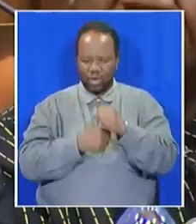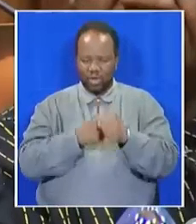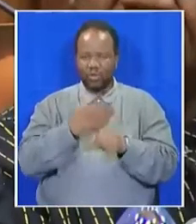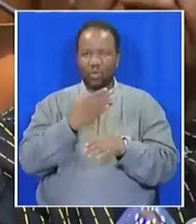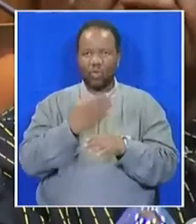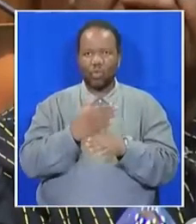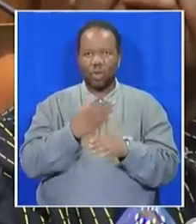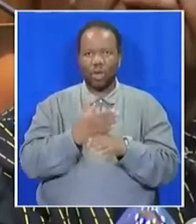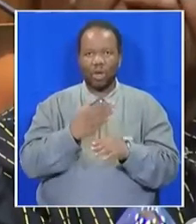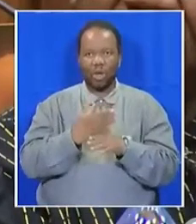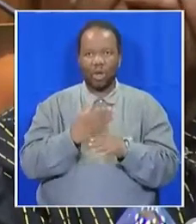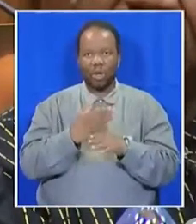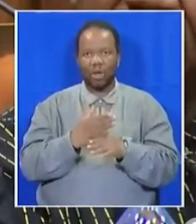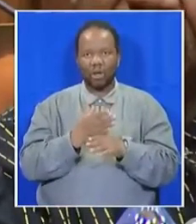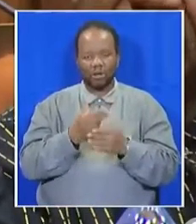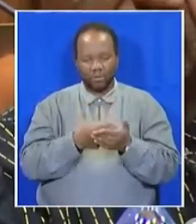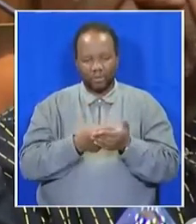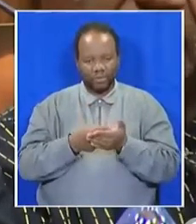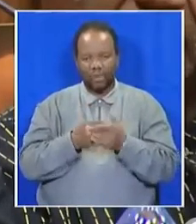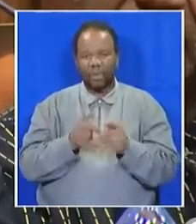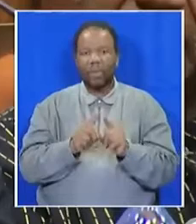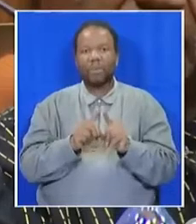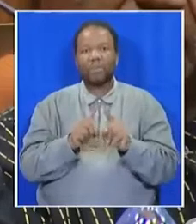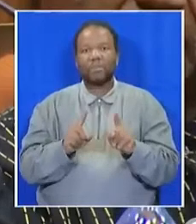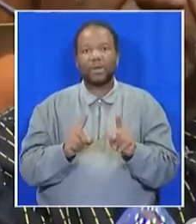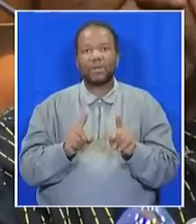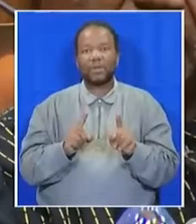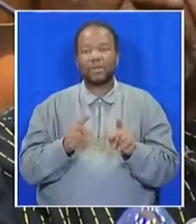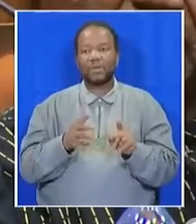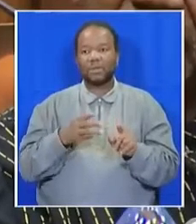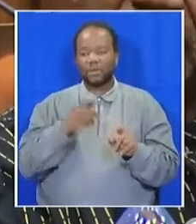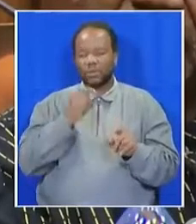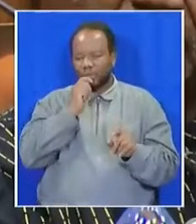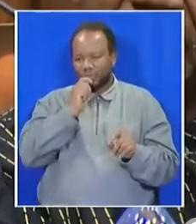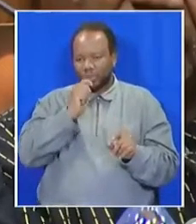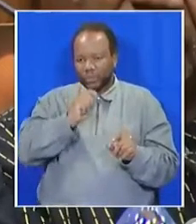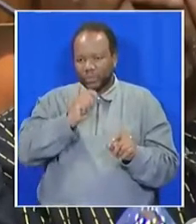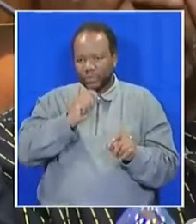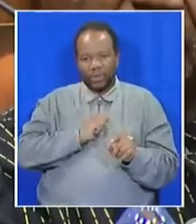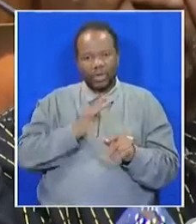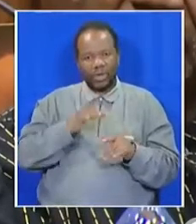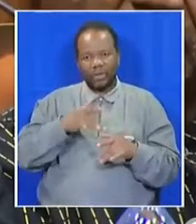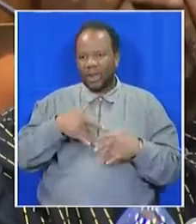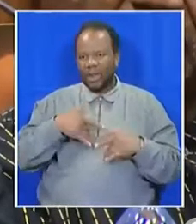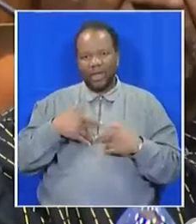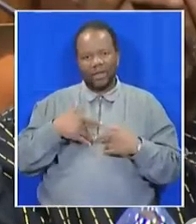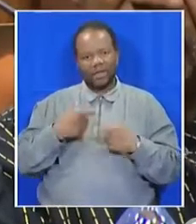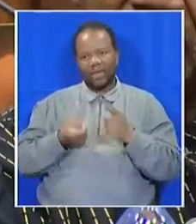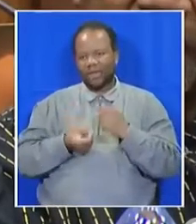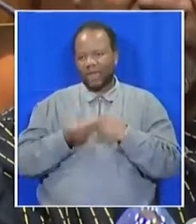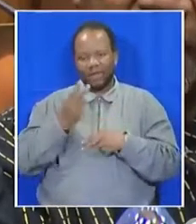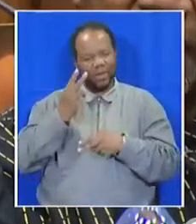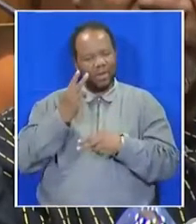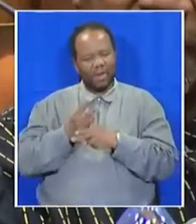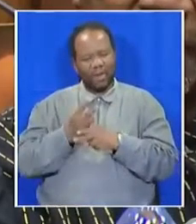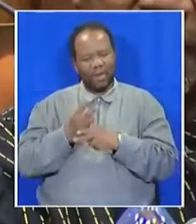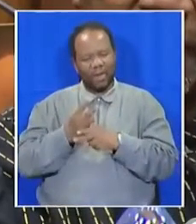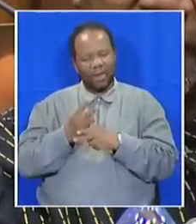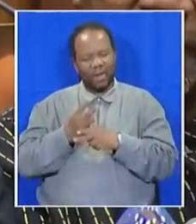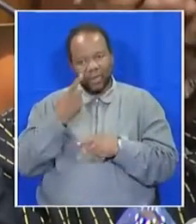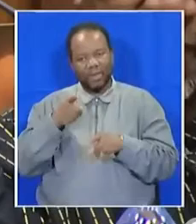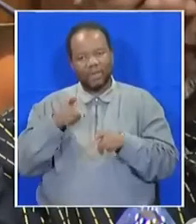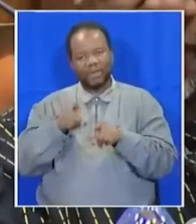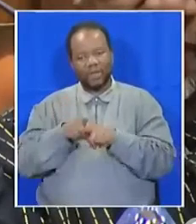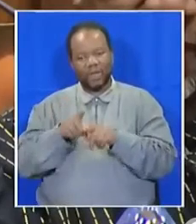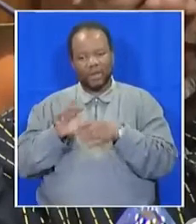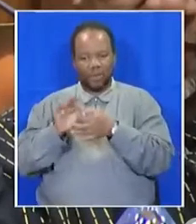life had I witnessed such commitment again as I had witnessed then. And today I want to